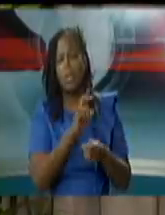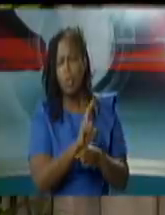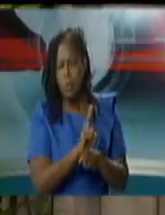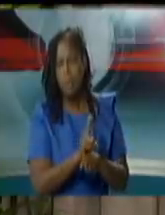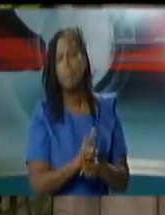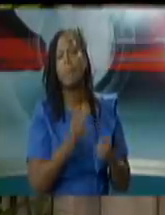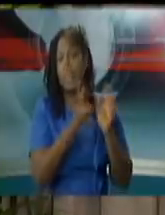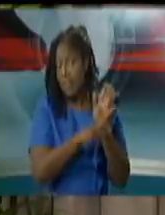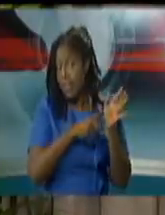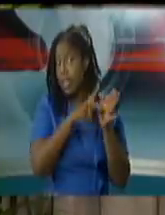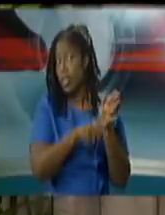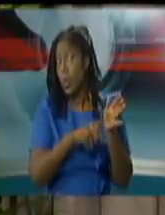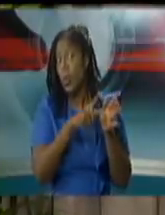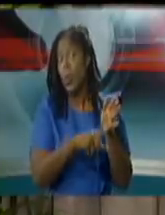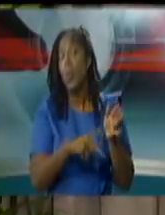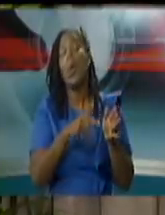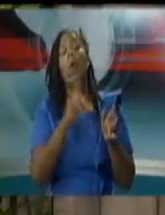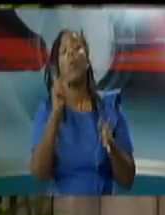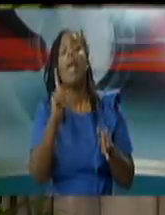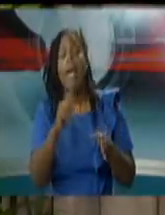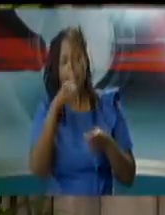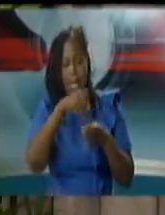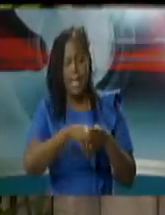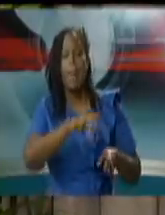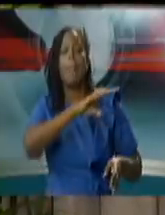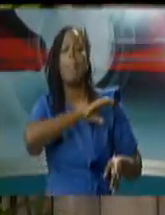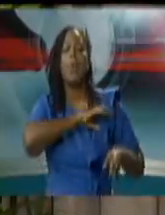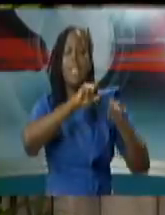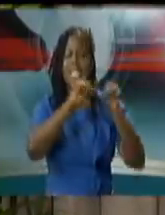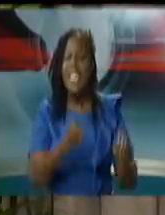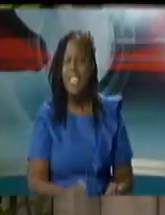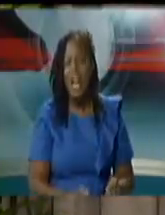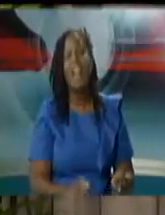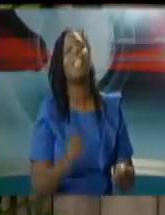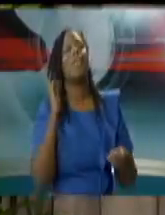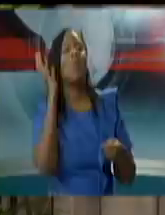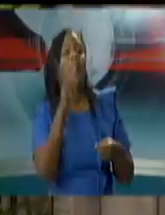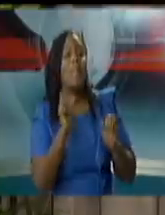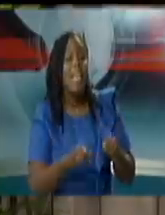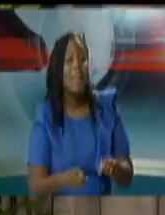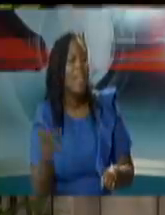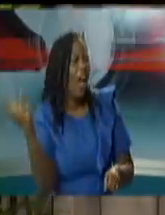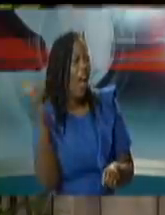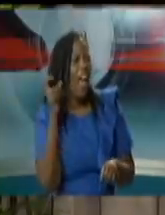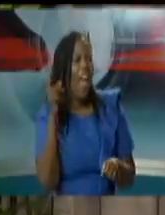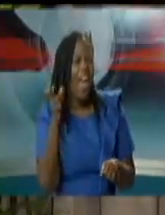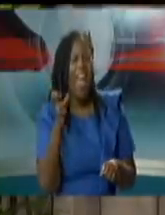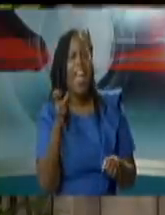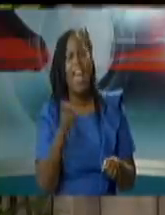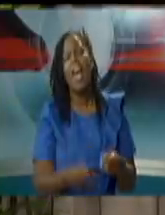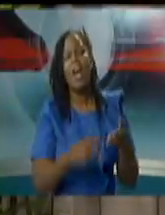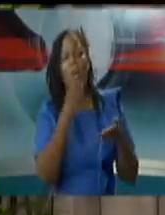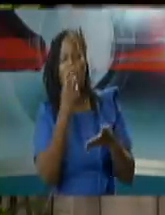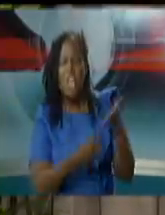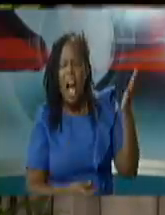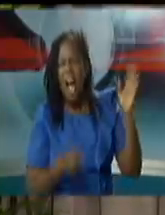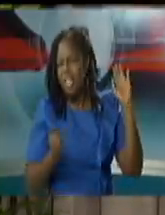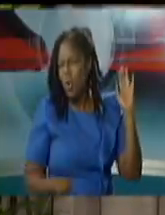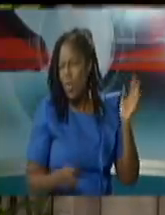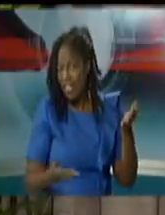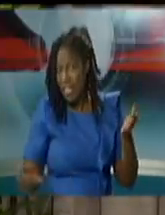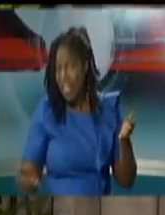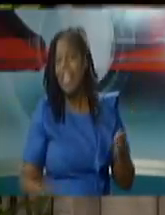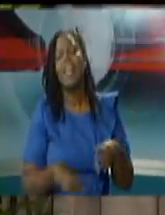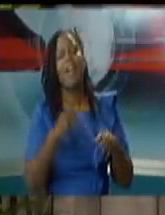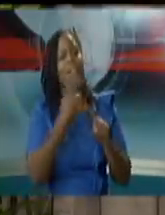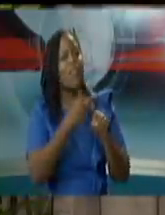facilities at the at the police stations is where we can actually hear charge matters and other things remotely so i'm very very very very happy about the